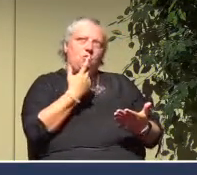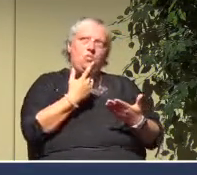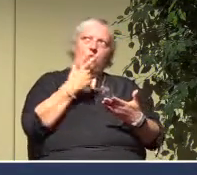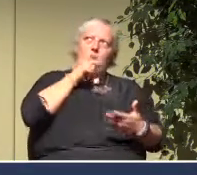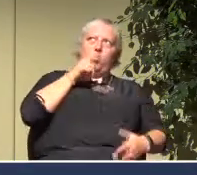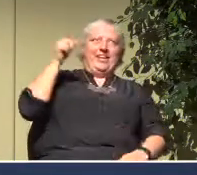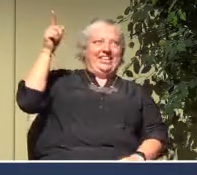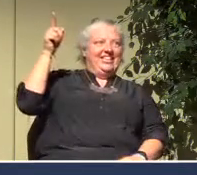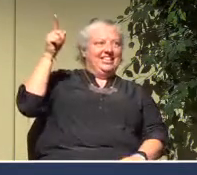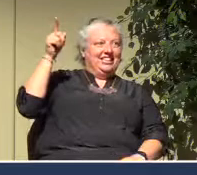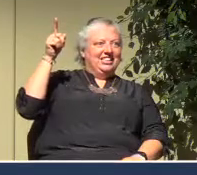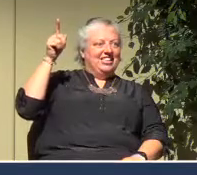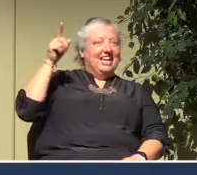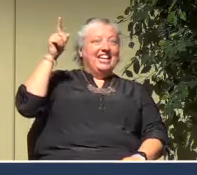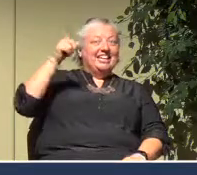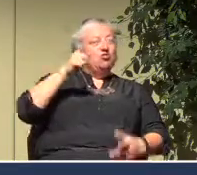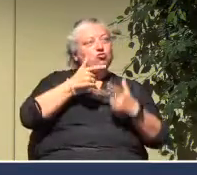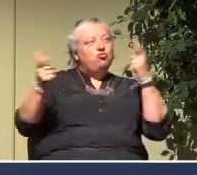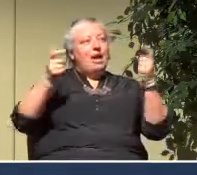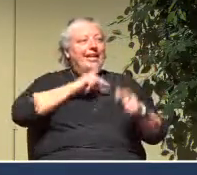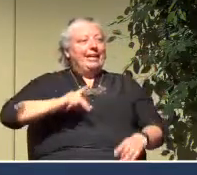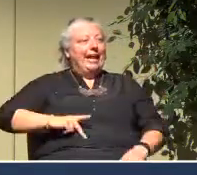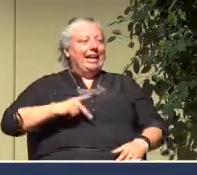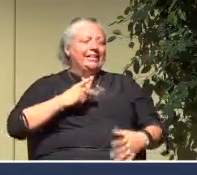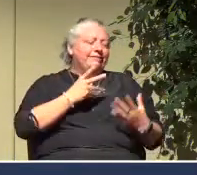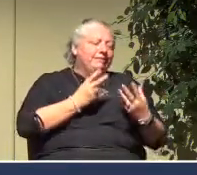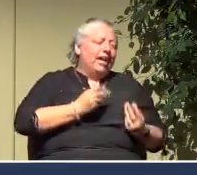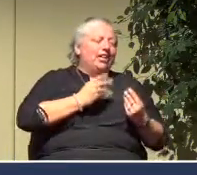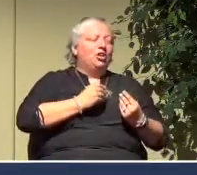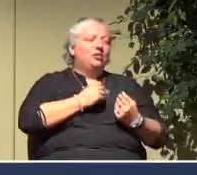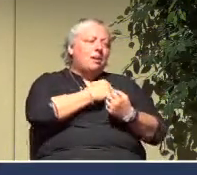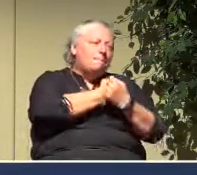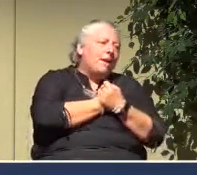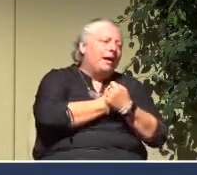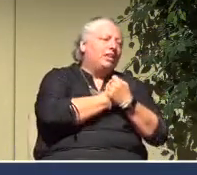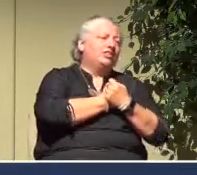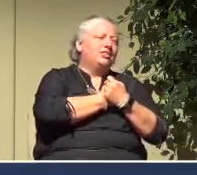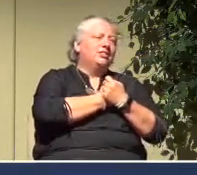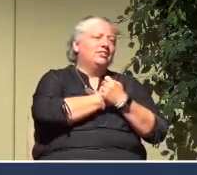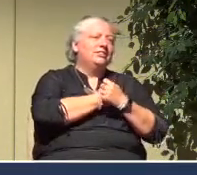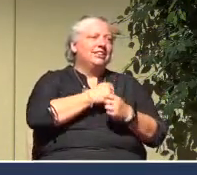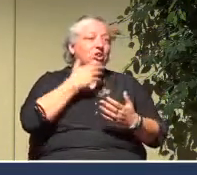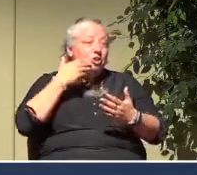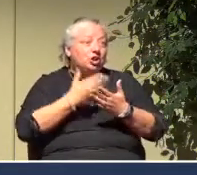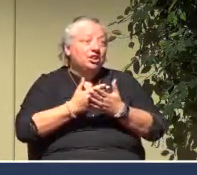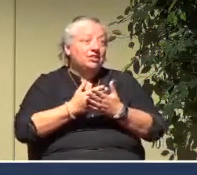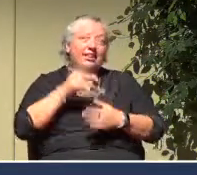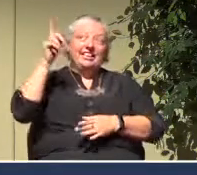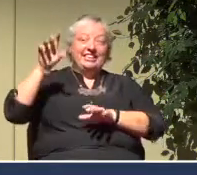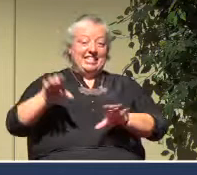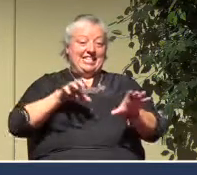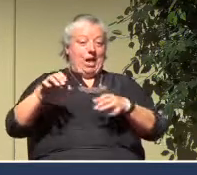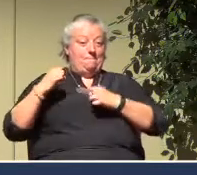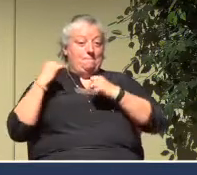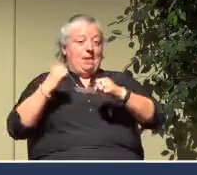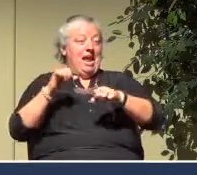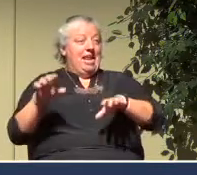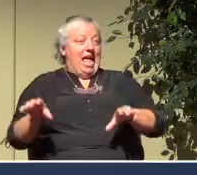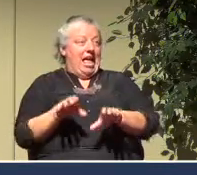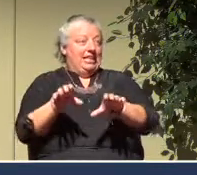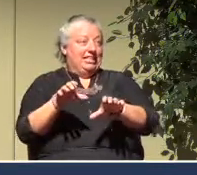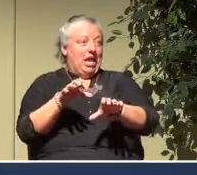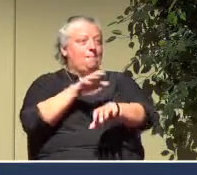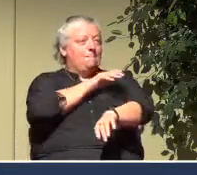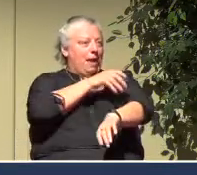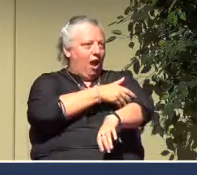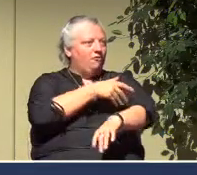He's the great King. He's tender, compassionate. He's good. And He has done mighty acts and powerful deeds.